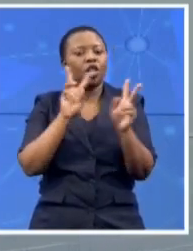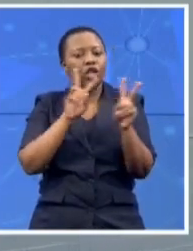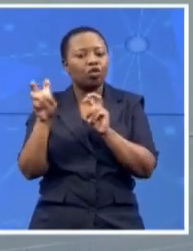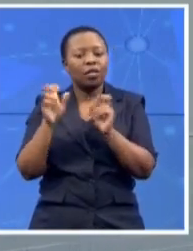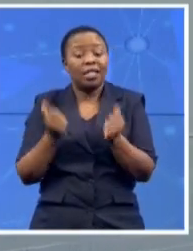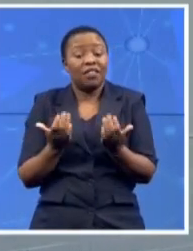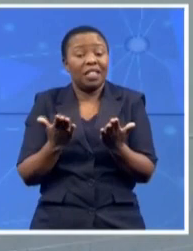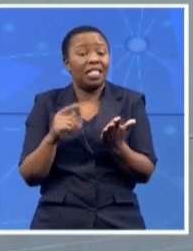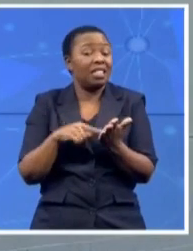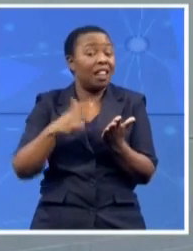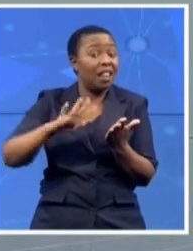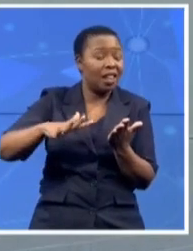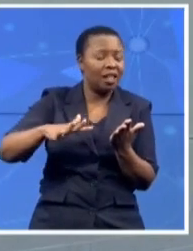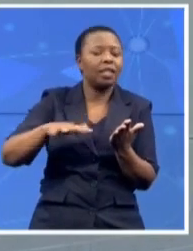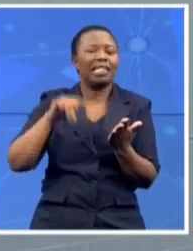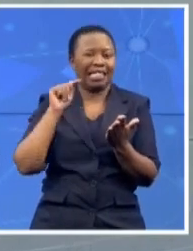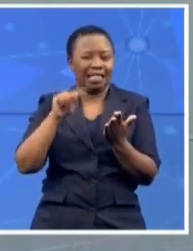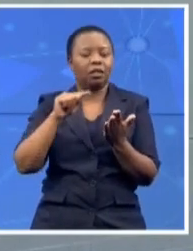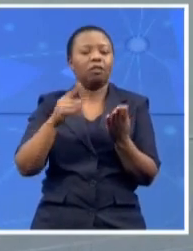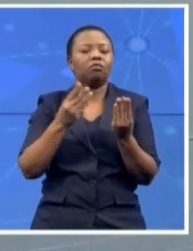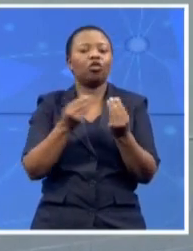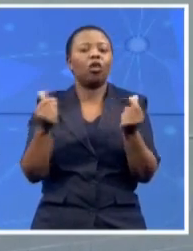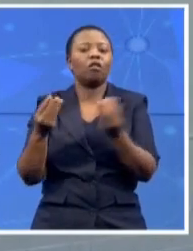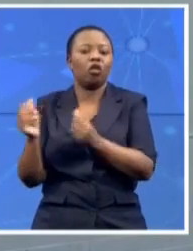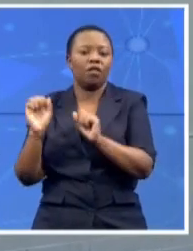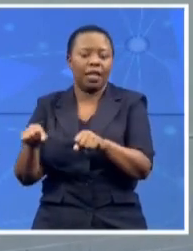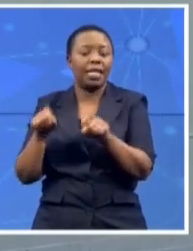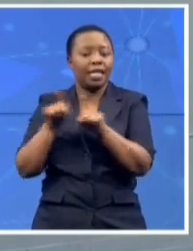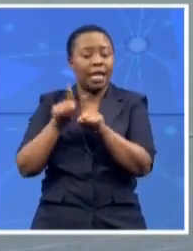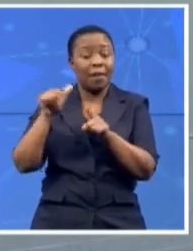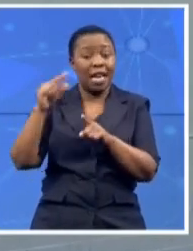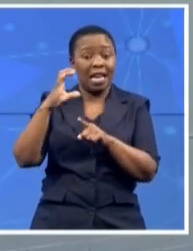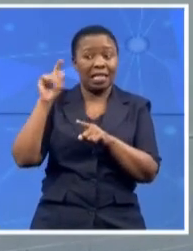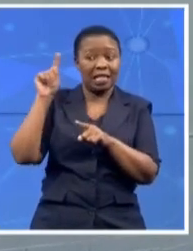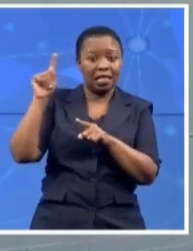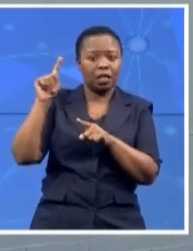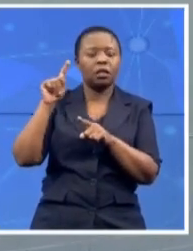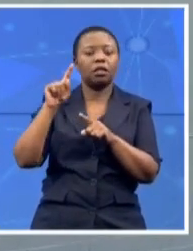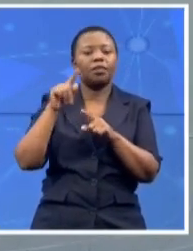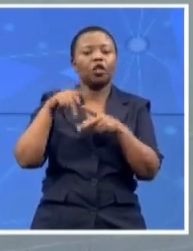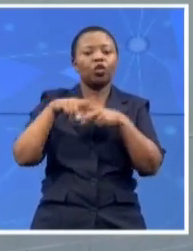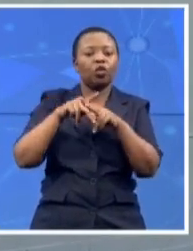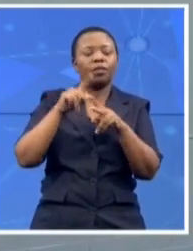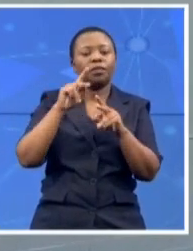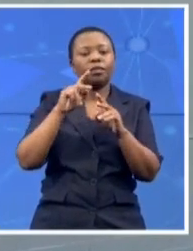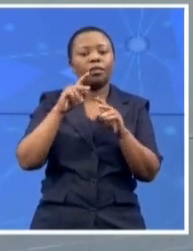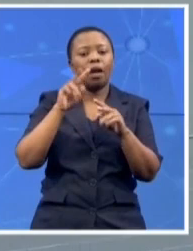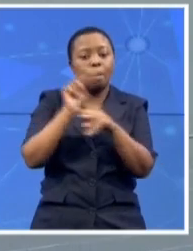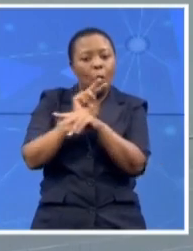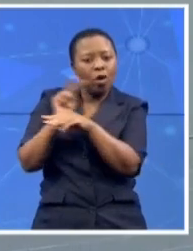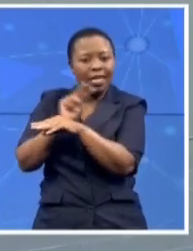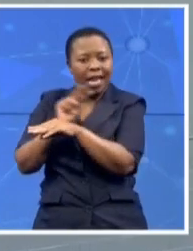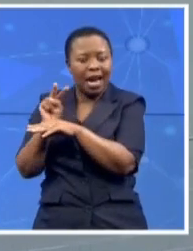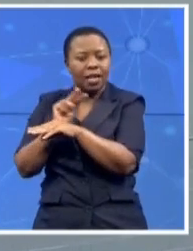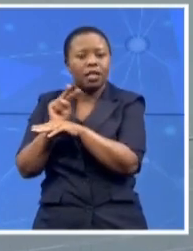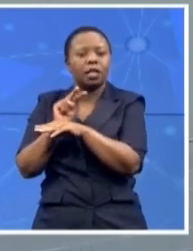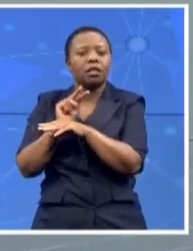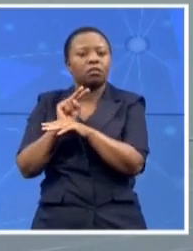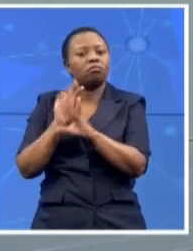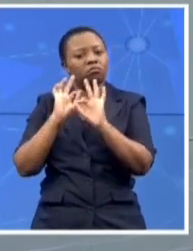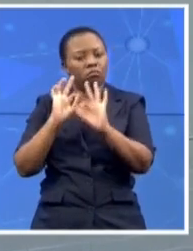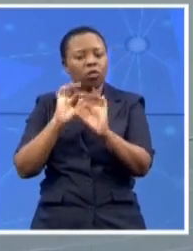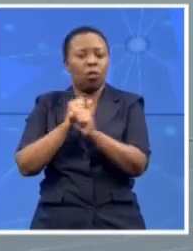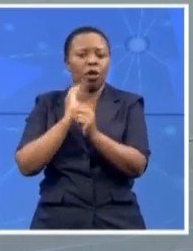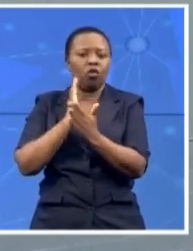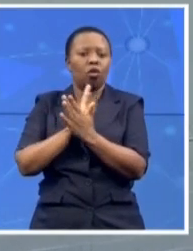aware, even the governing party has got a monitoring tool that they are looking into to be able to respond timelessly on some